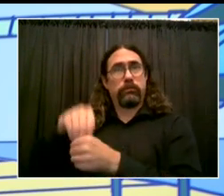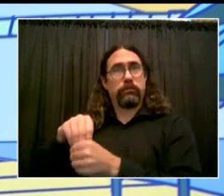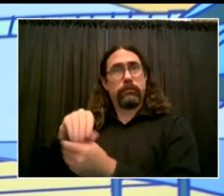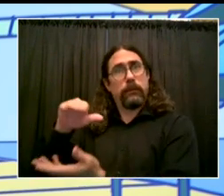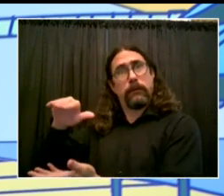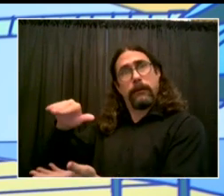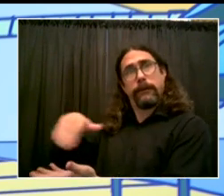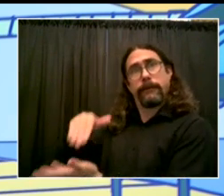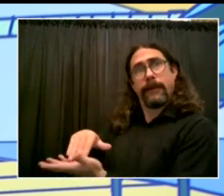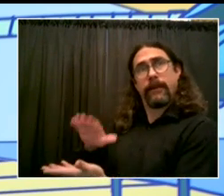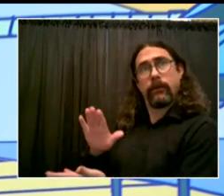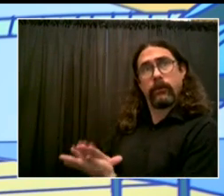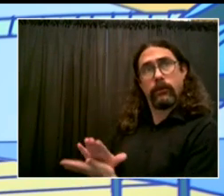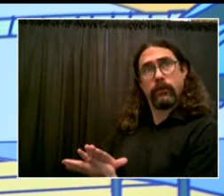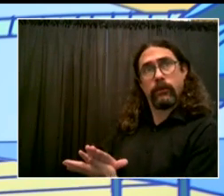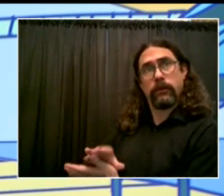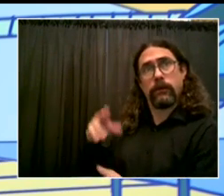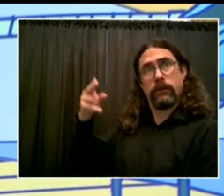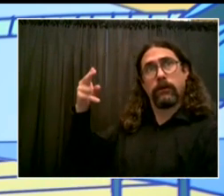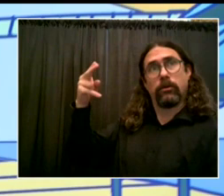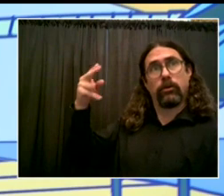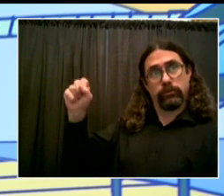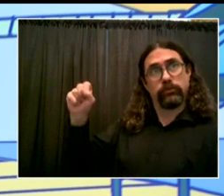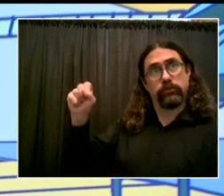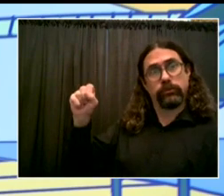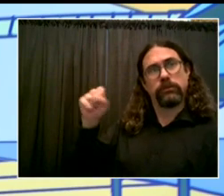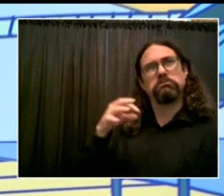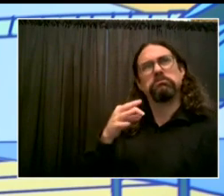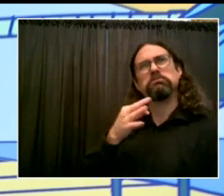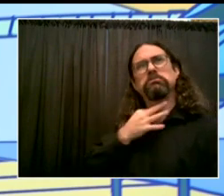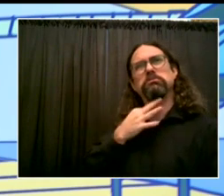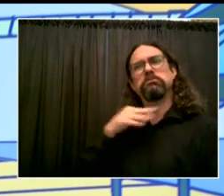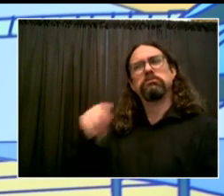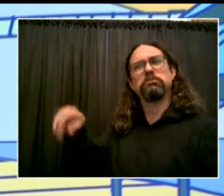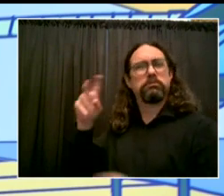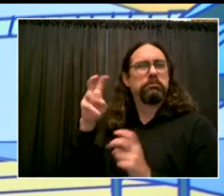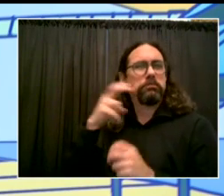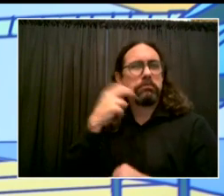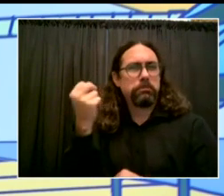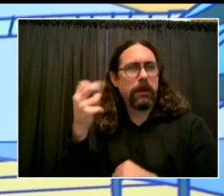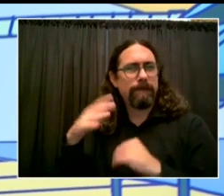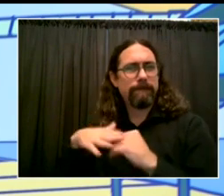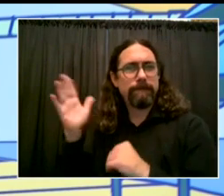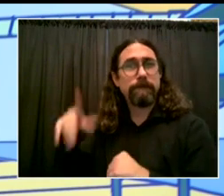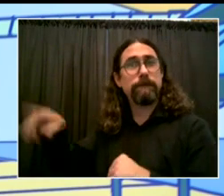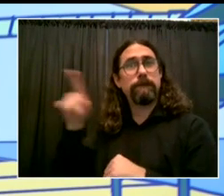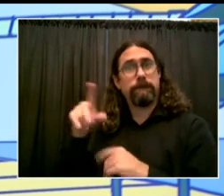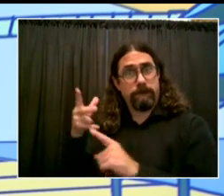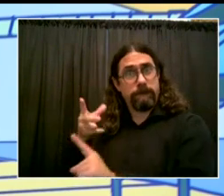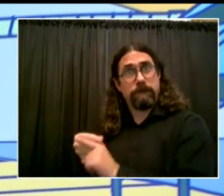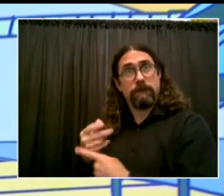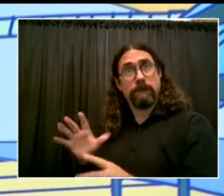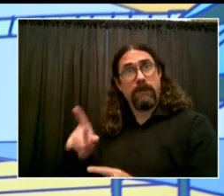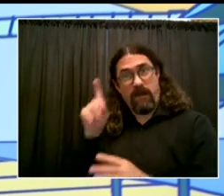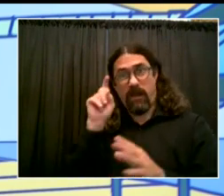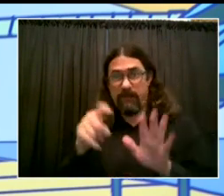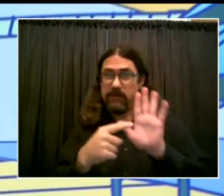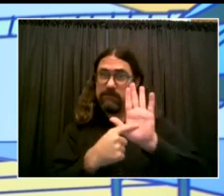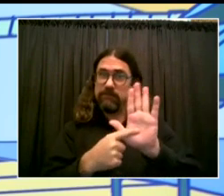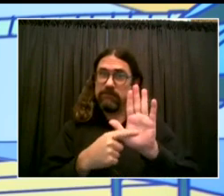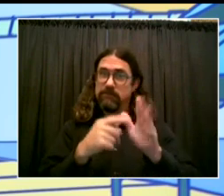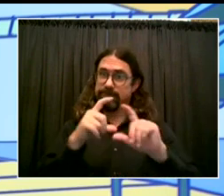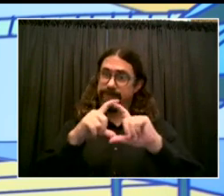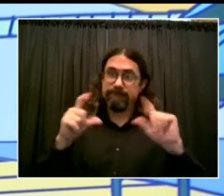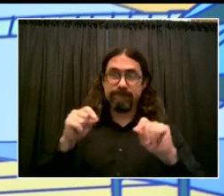or will it be some kind of honor system that they indicate on their health screening? Again, I'll turn to the